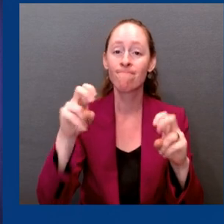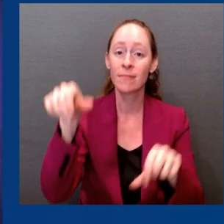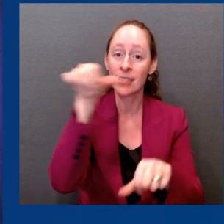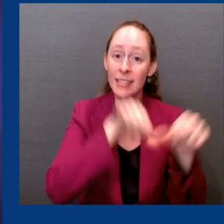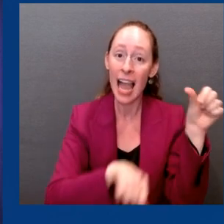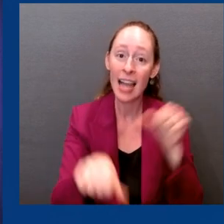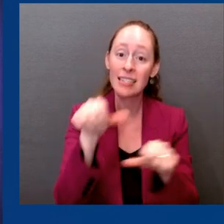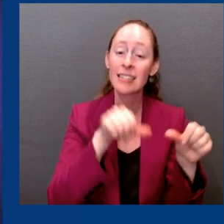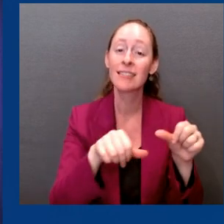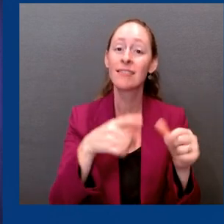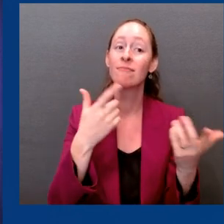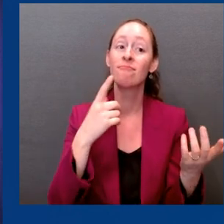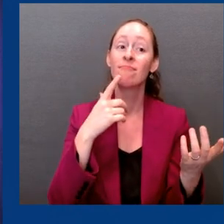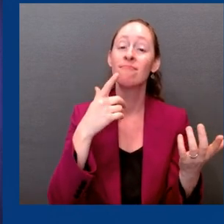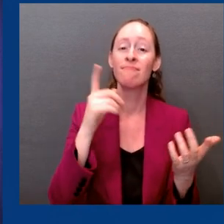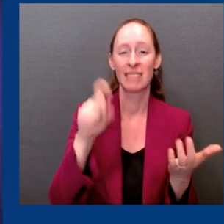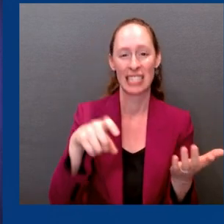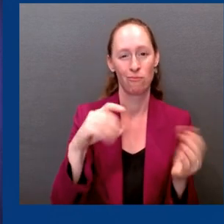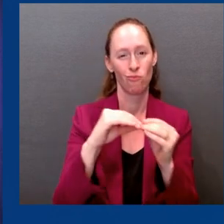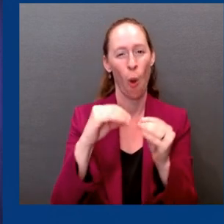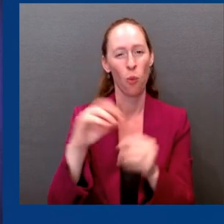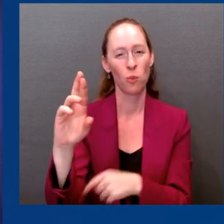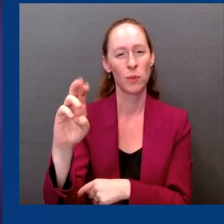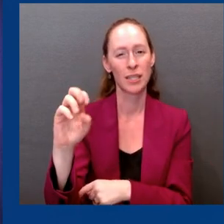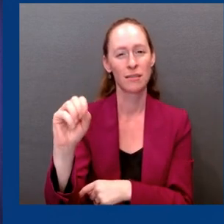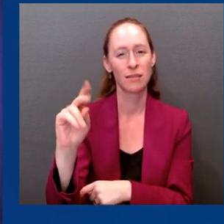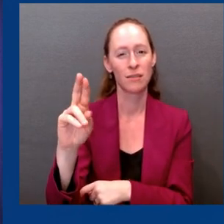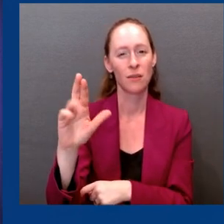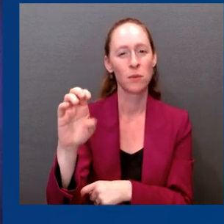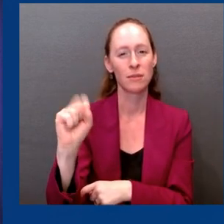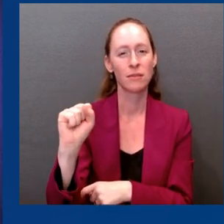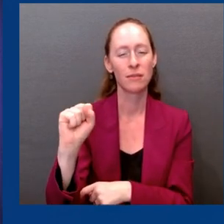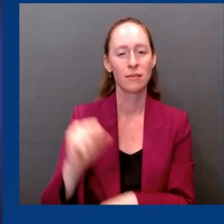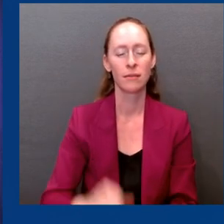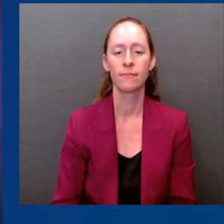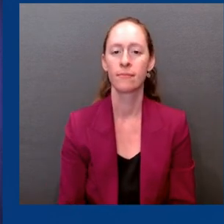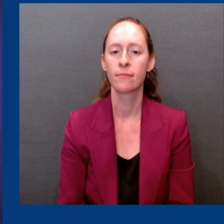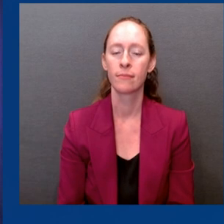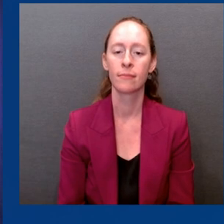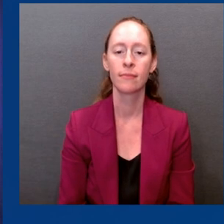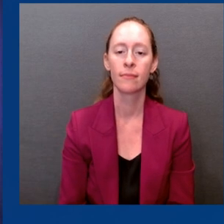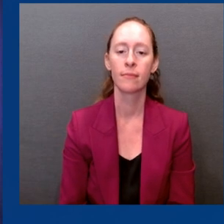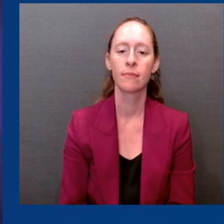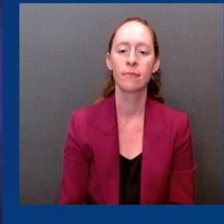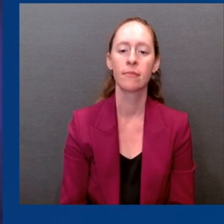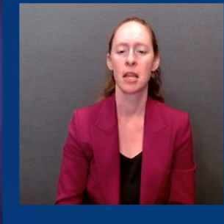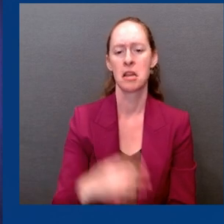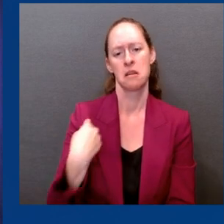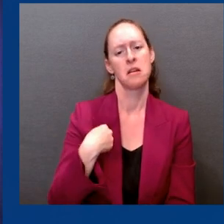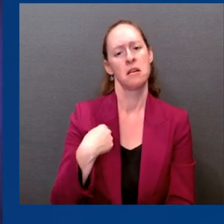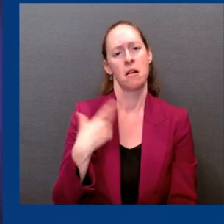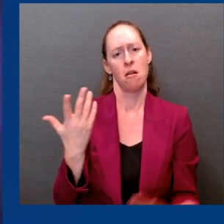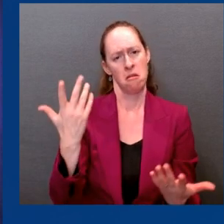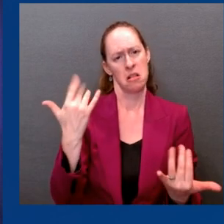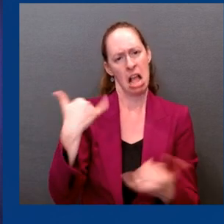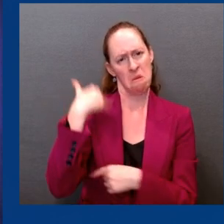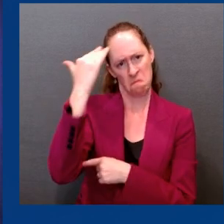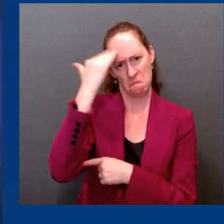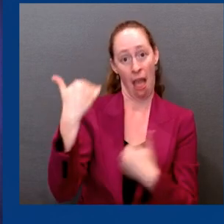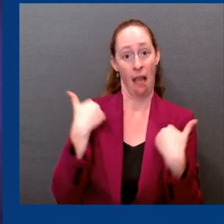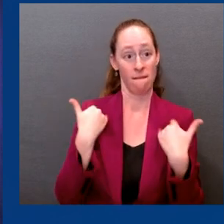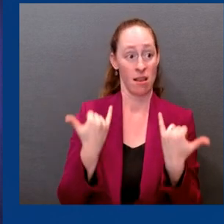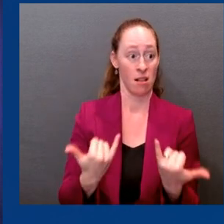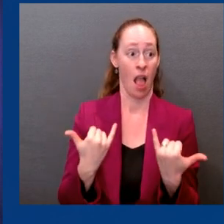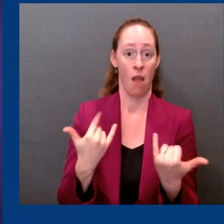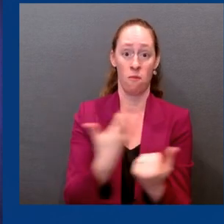provide a high degree of protection with, you know, some durability. But in the long run, we're going to need a different